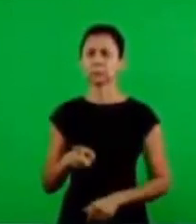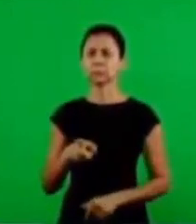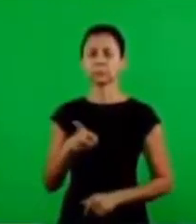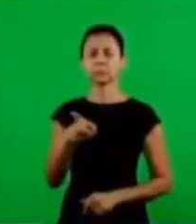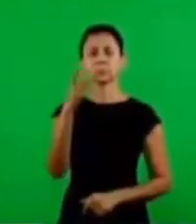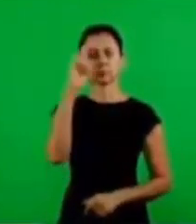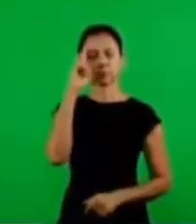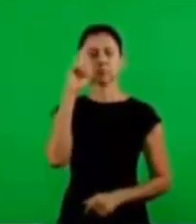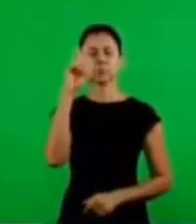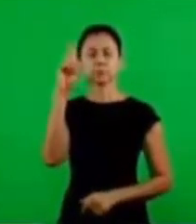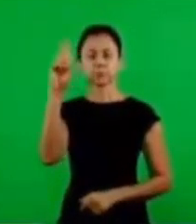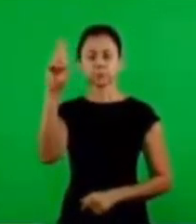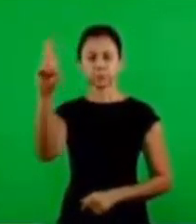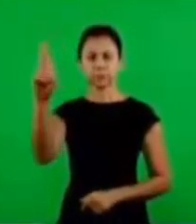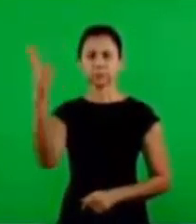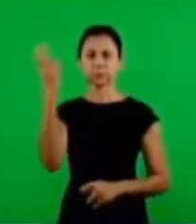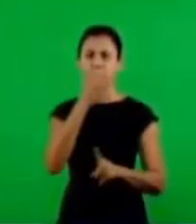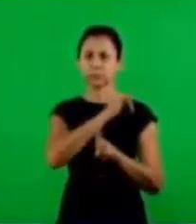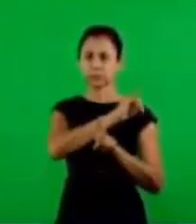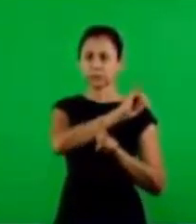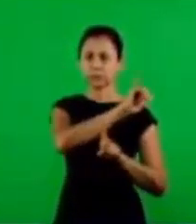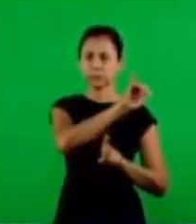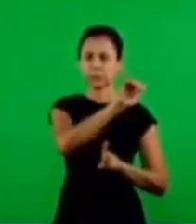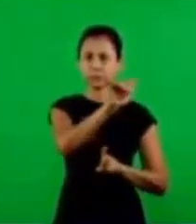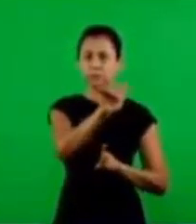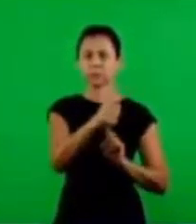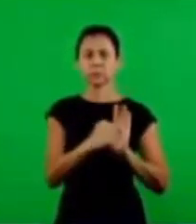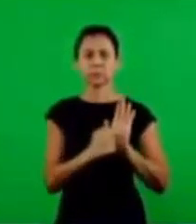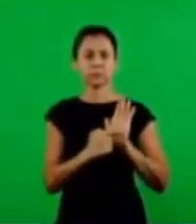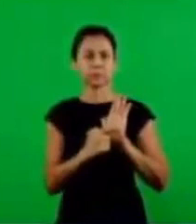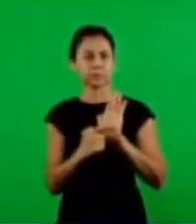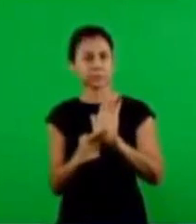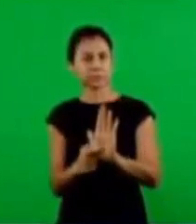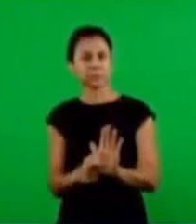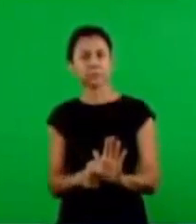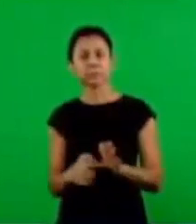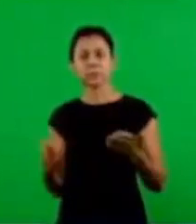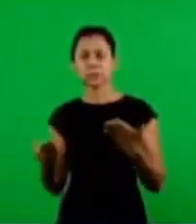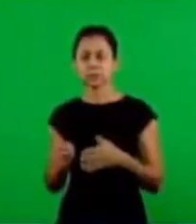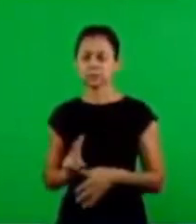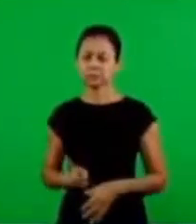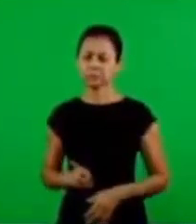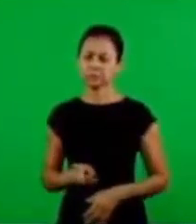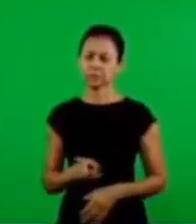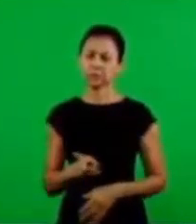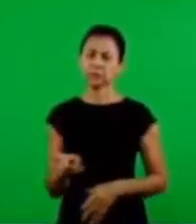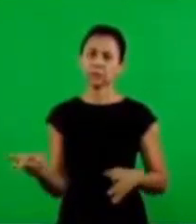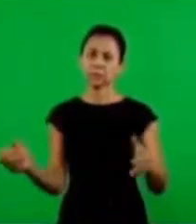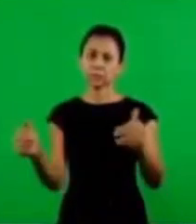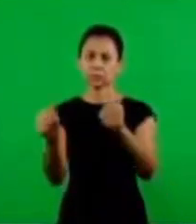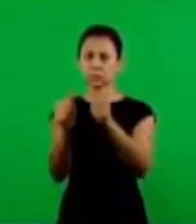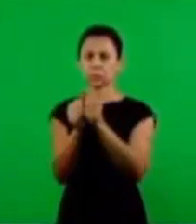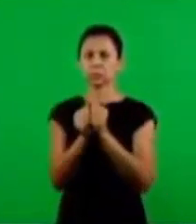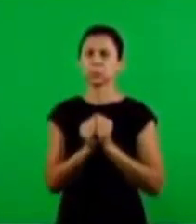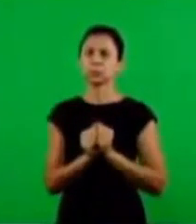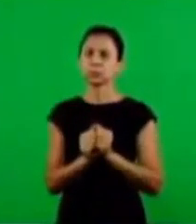permanent action of the Lord was prophesied